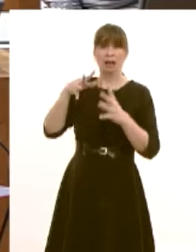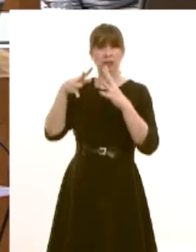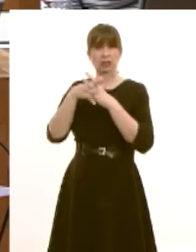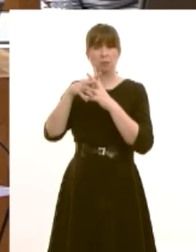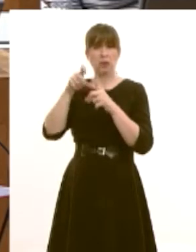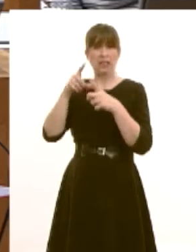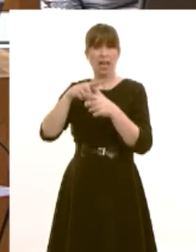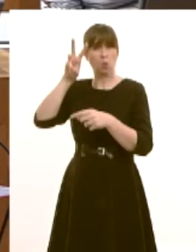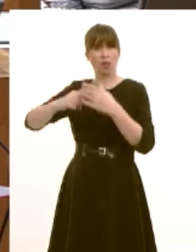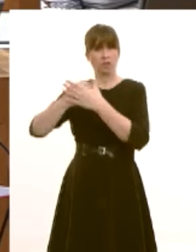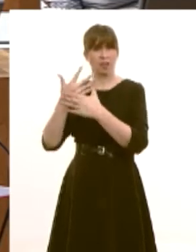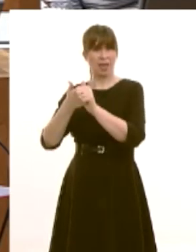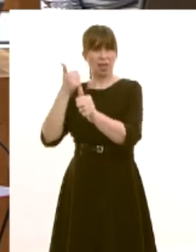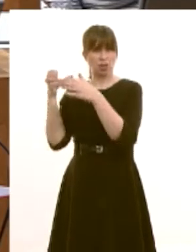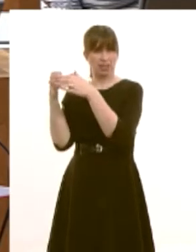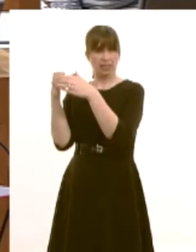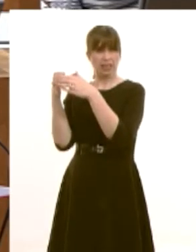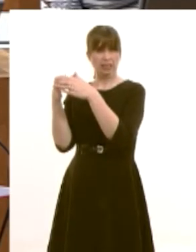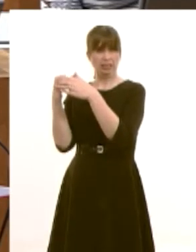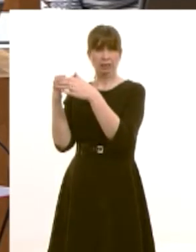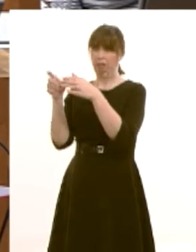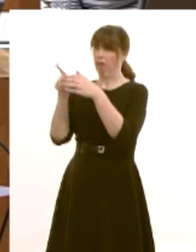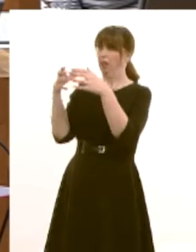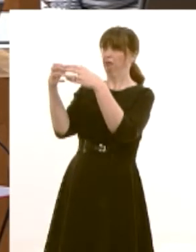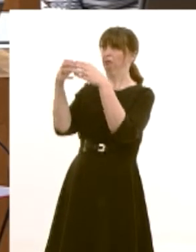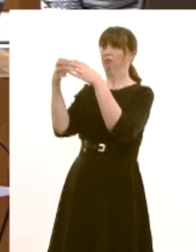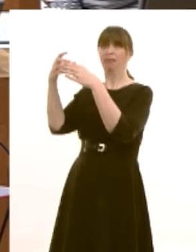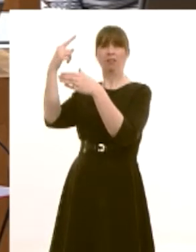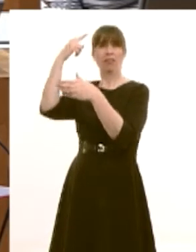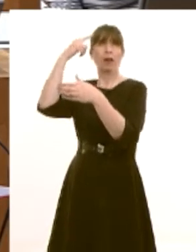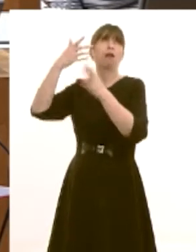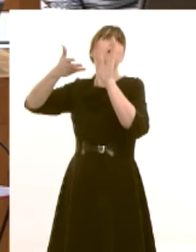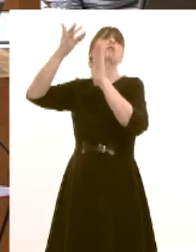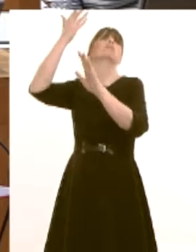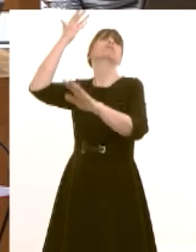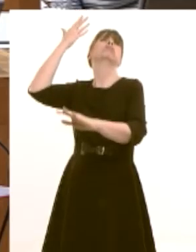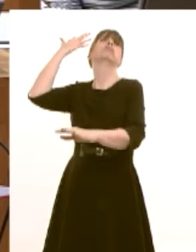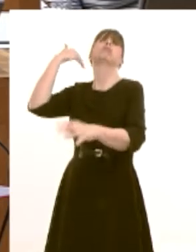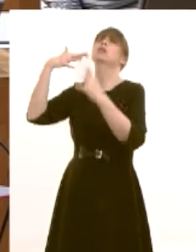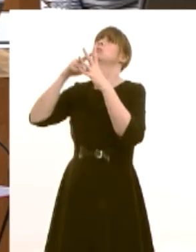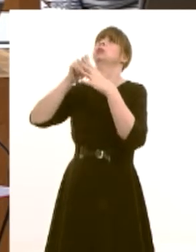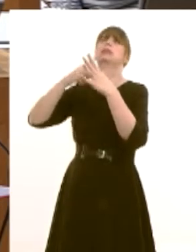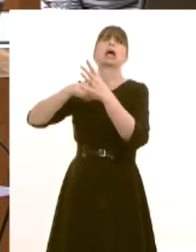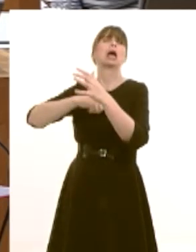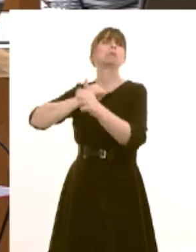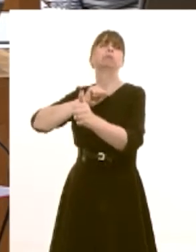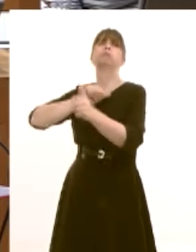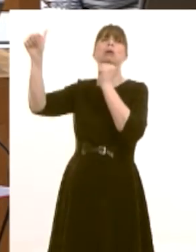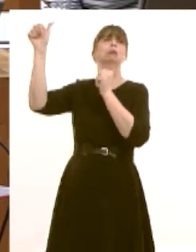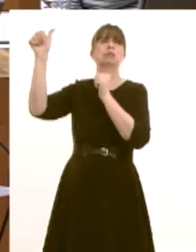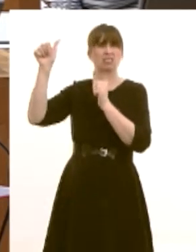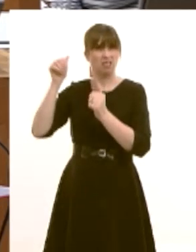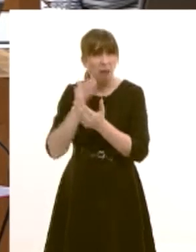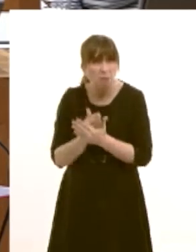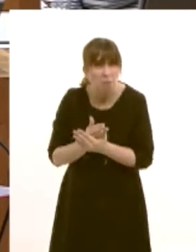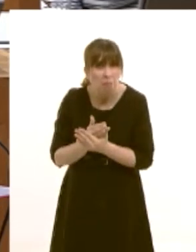back to the days long ago to some imagined nirvana when the wda was doing better uh what i mean